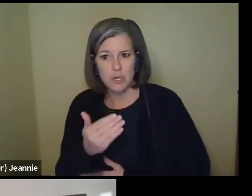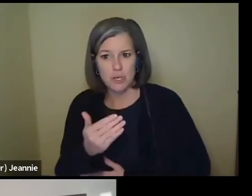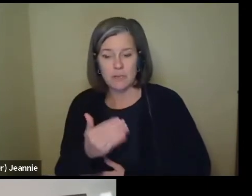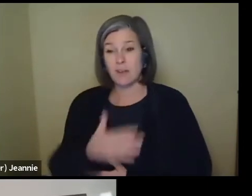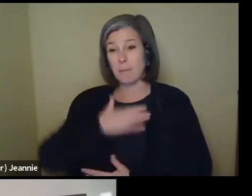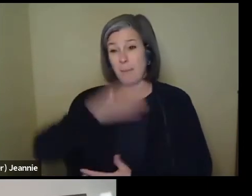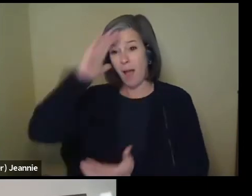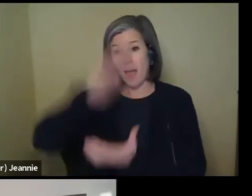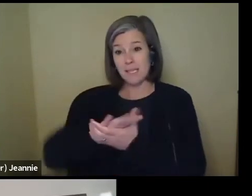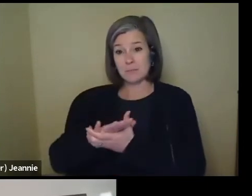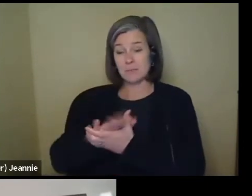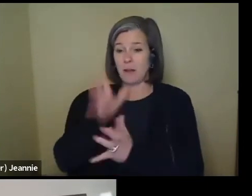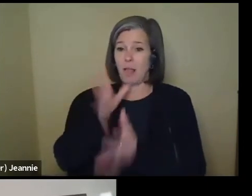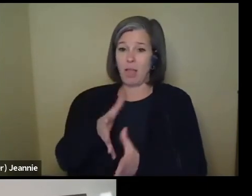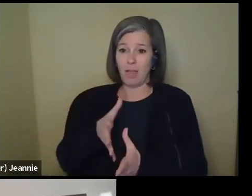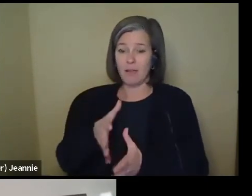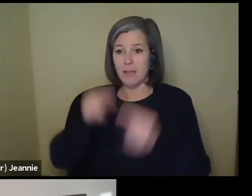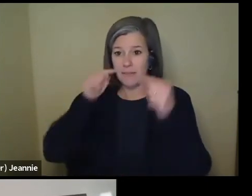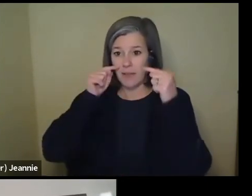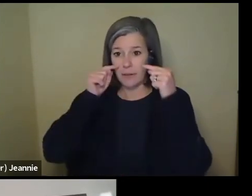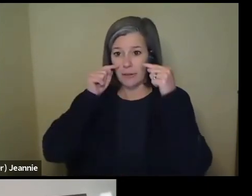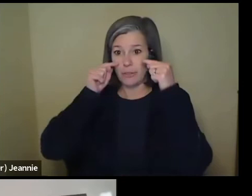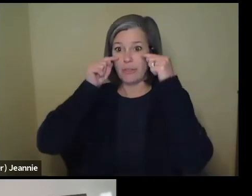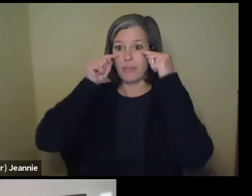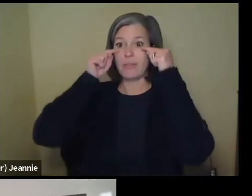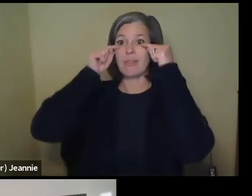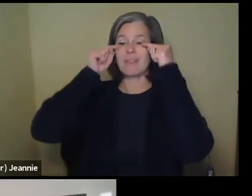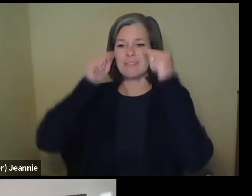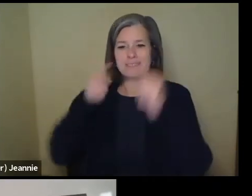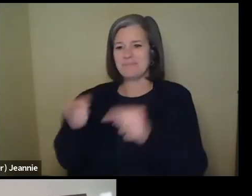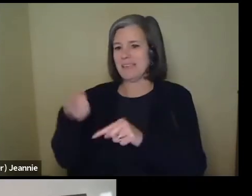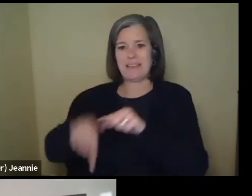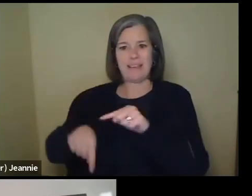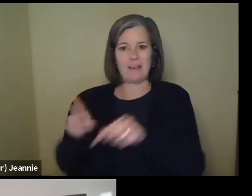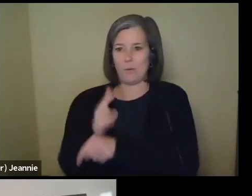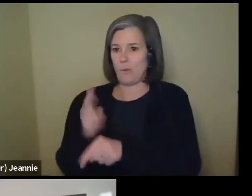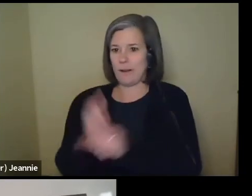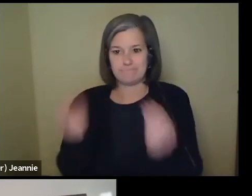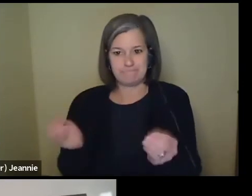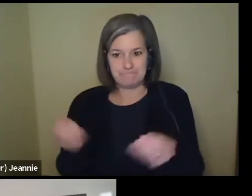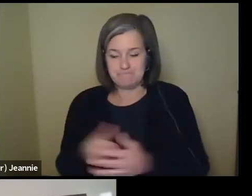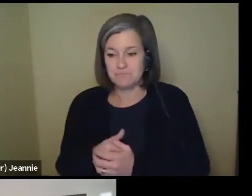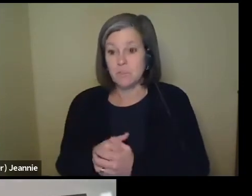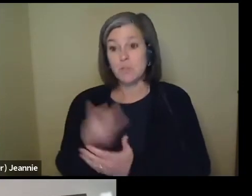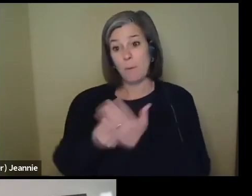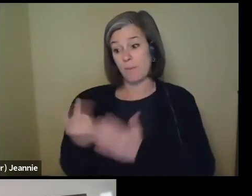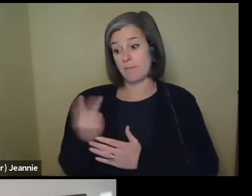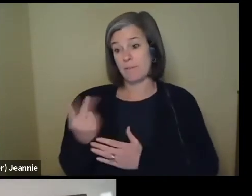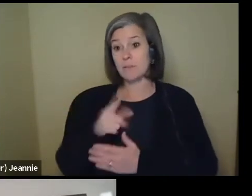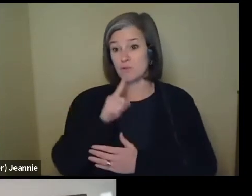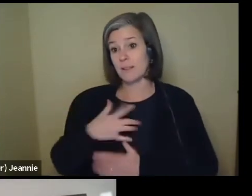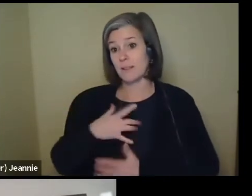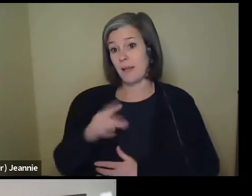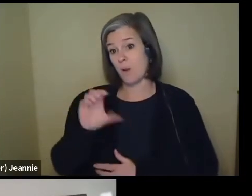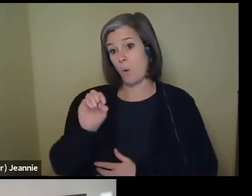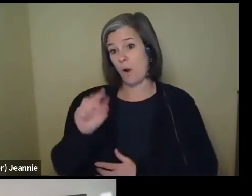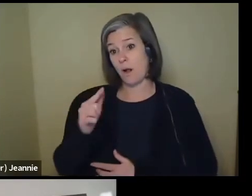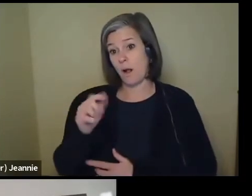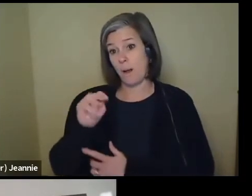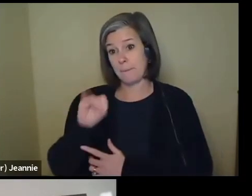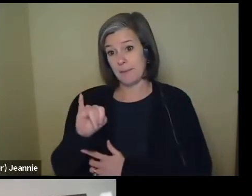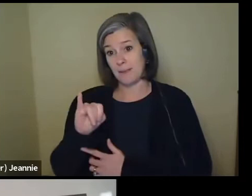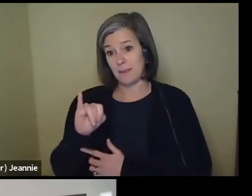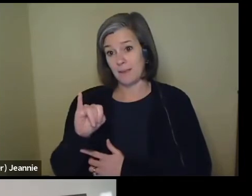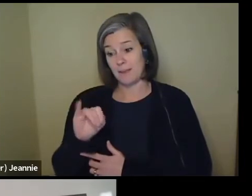them. They ride up into his eyeballs. He can't wear them. Okay. So both of us really like these origami fold fabric masks,